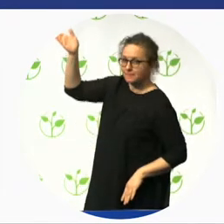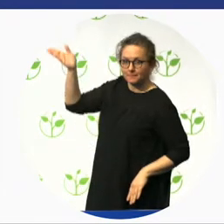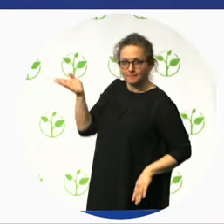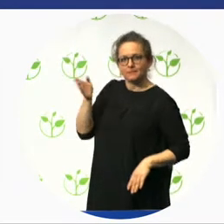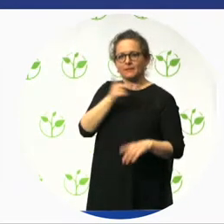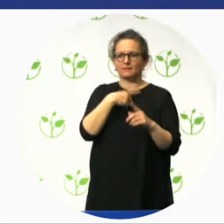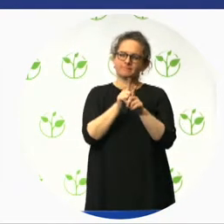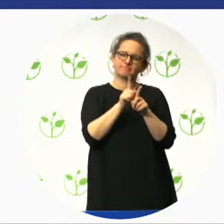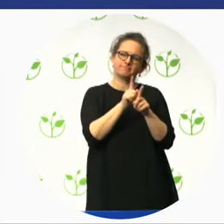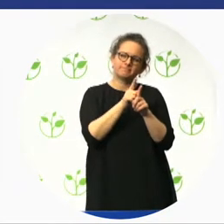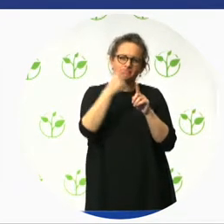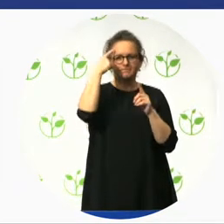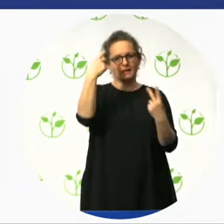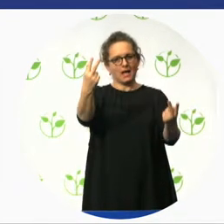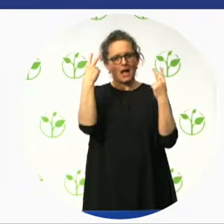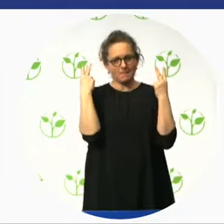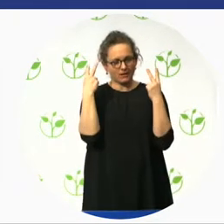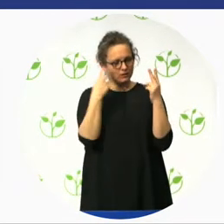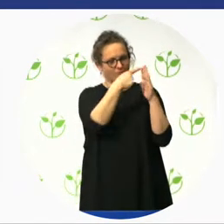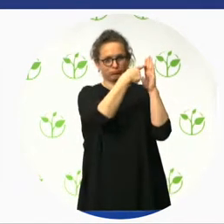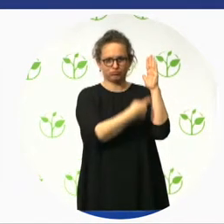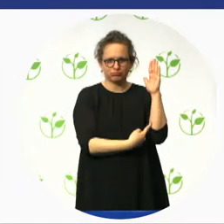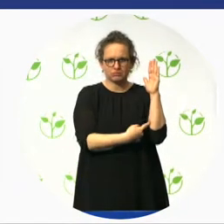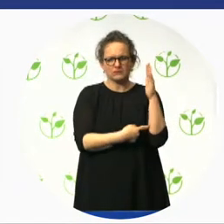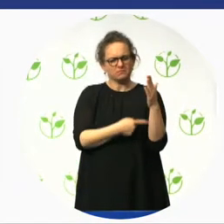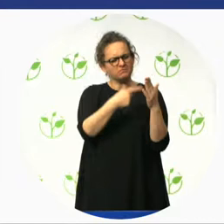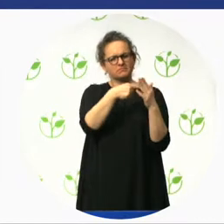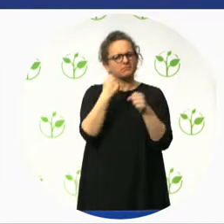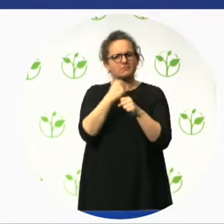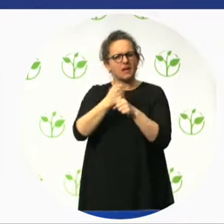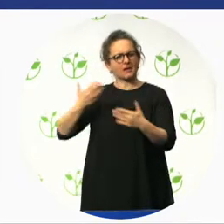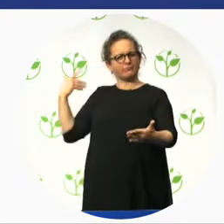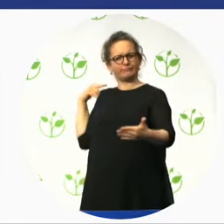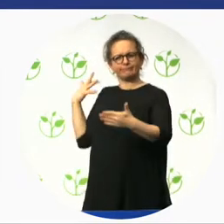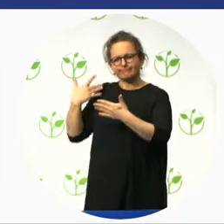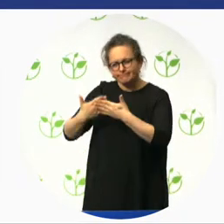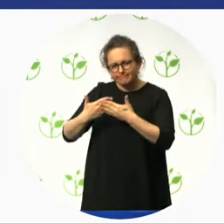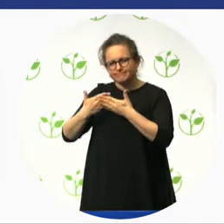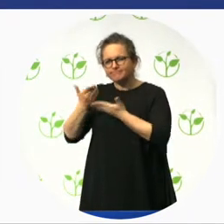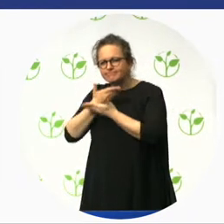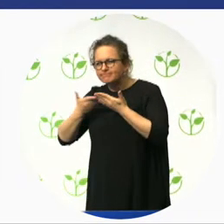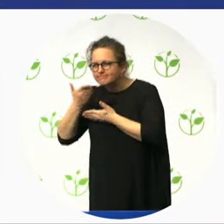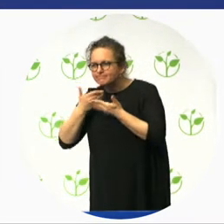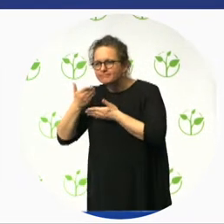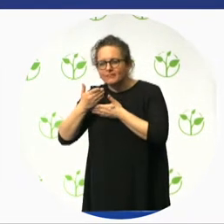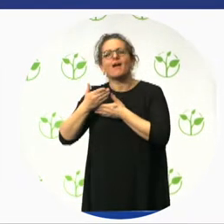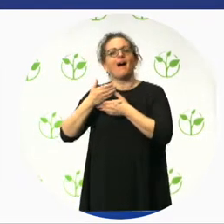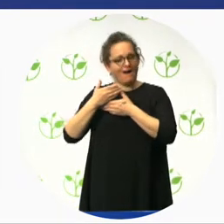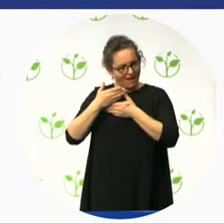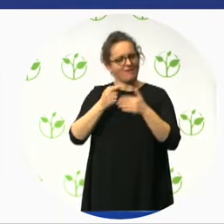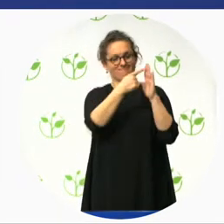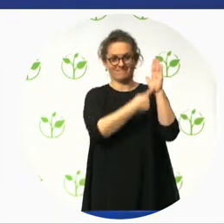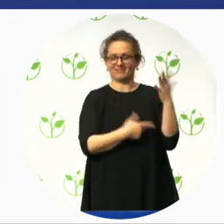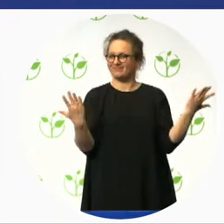Canadian Standards Association has B651 standards, which used to inform this also, which is also the basis of Canadian National